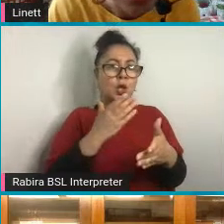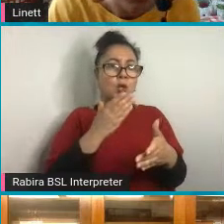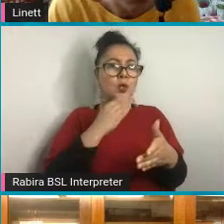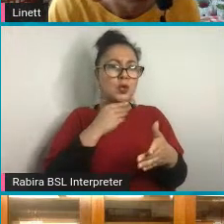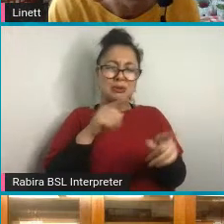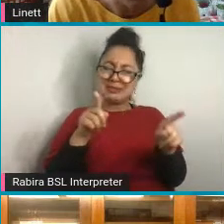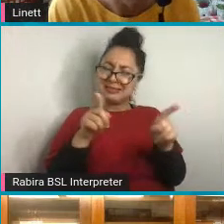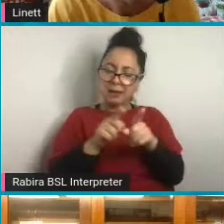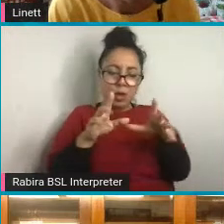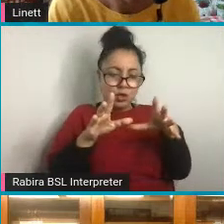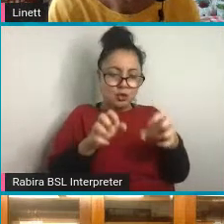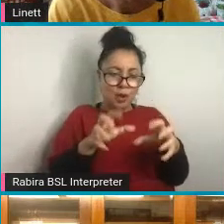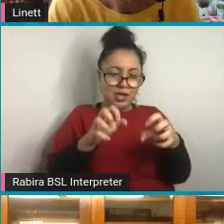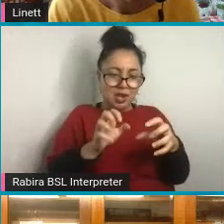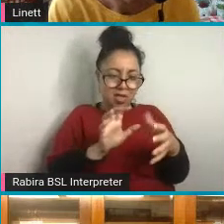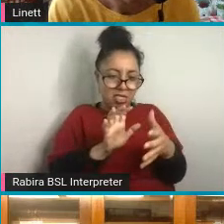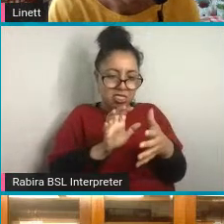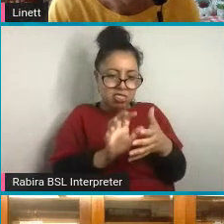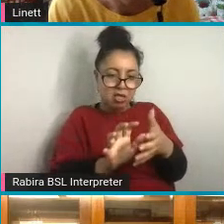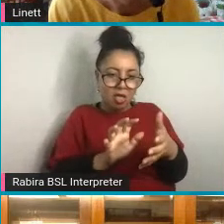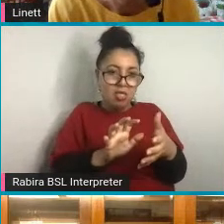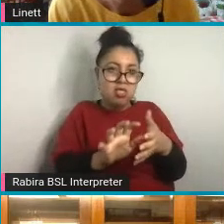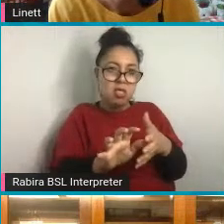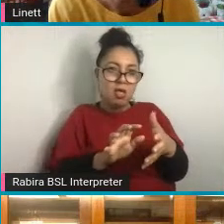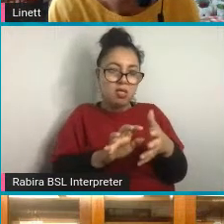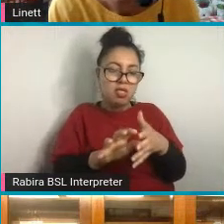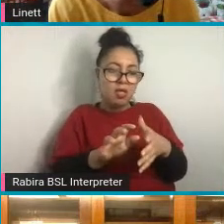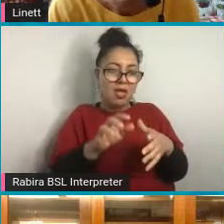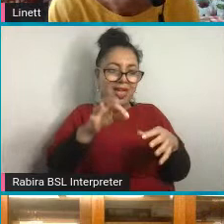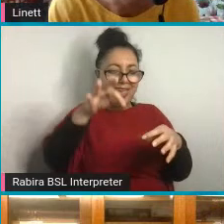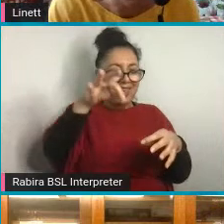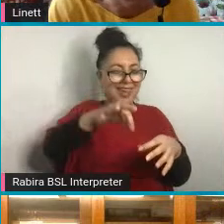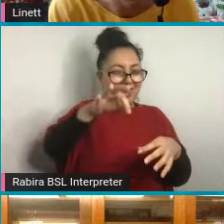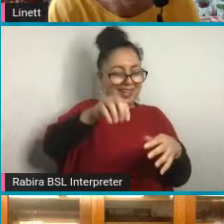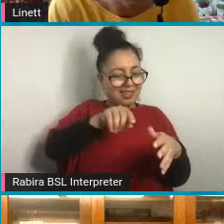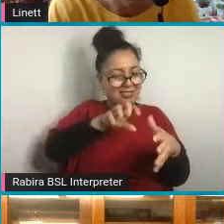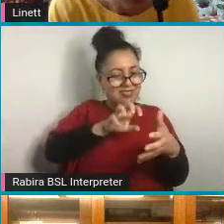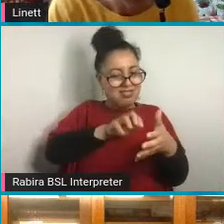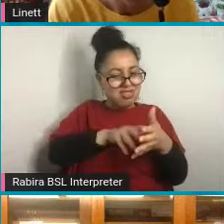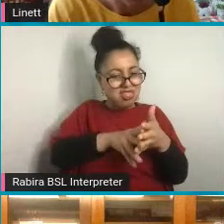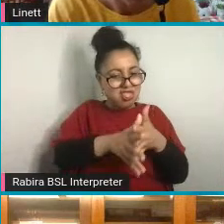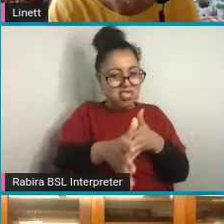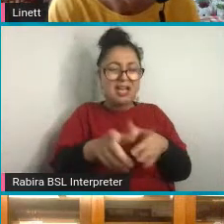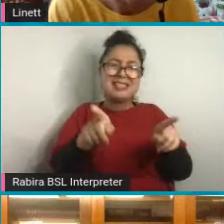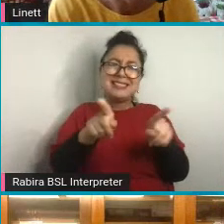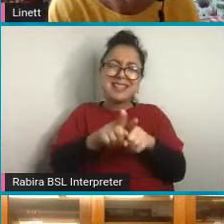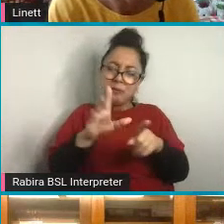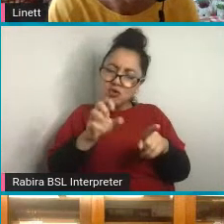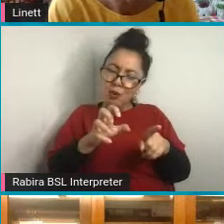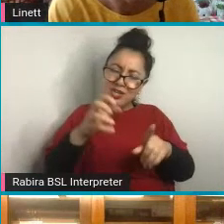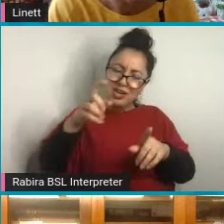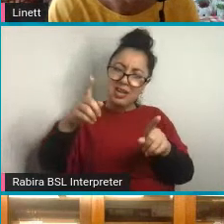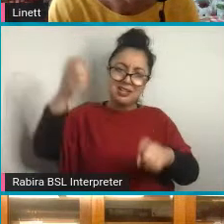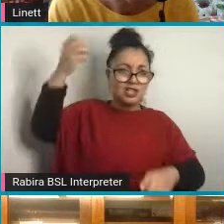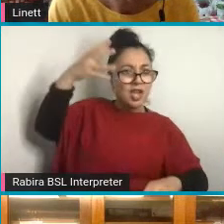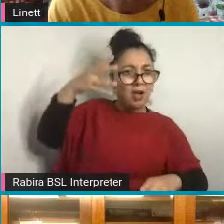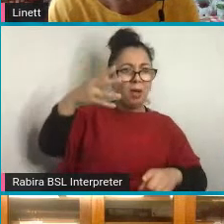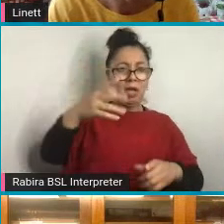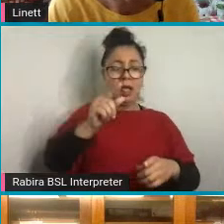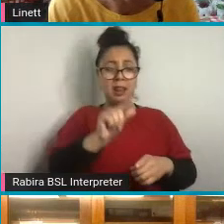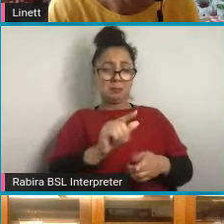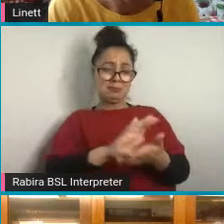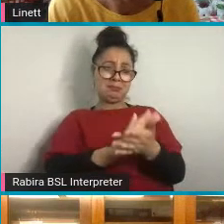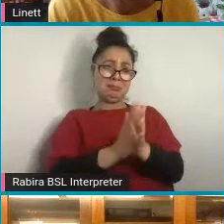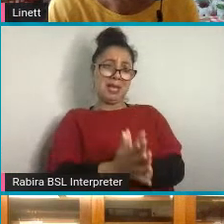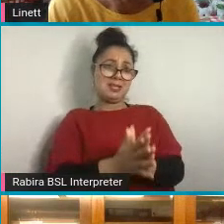and it pushes ink through these screens. It's a bit messy, but it is a lot of fun to do. And it's still used